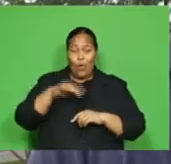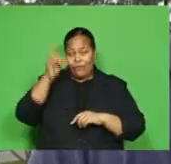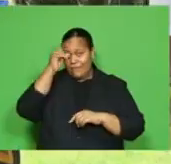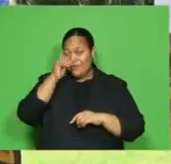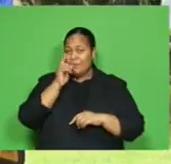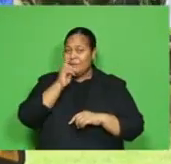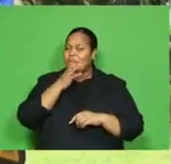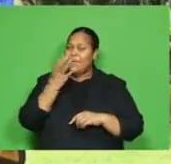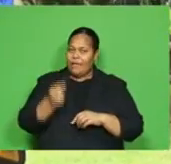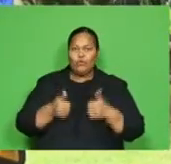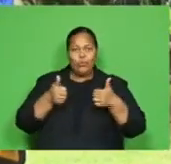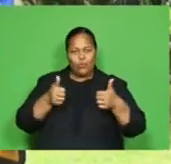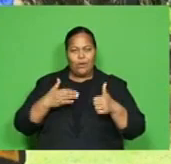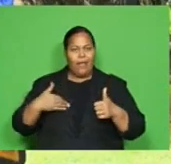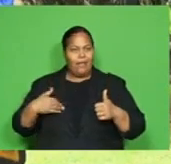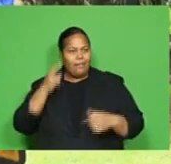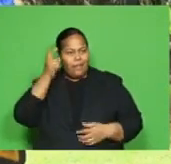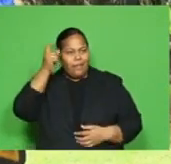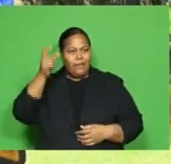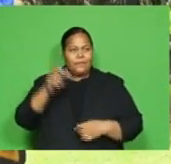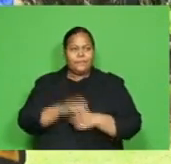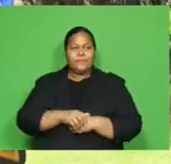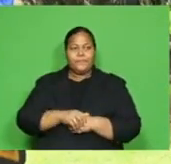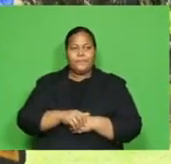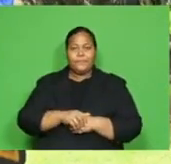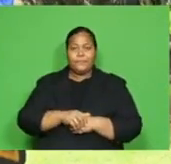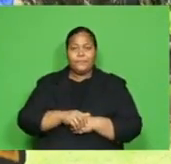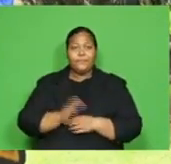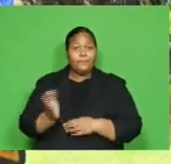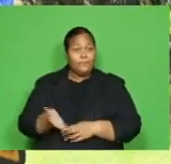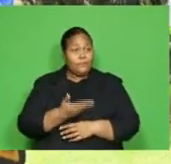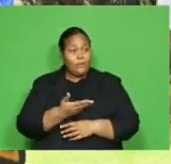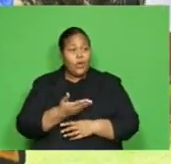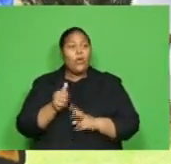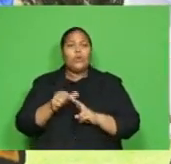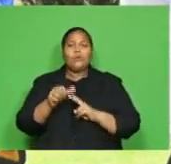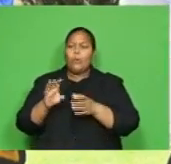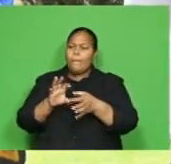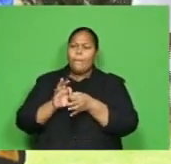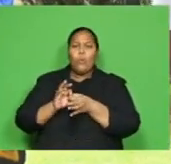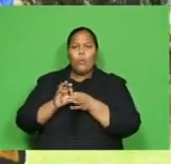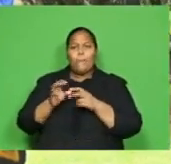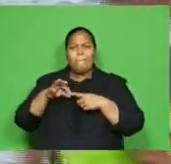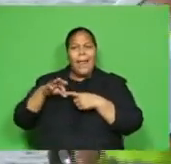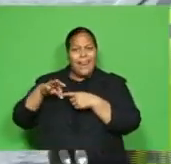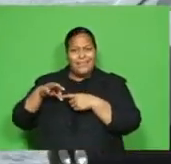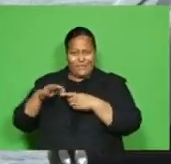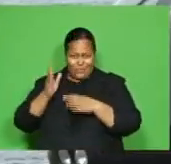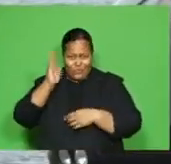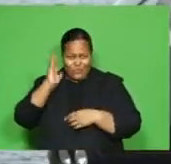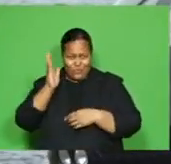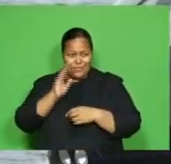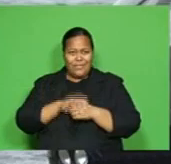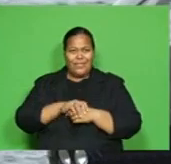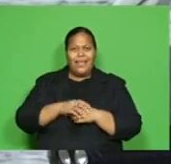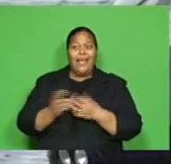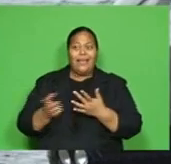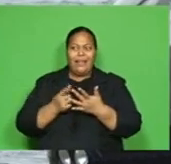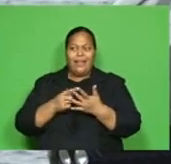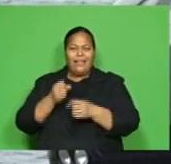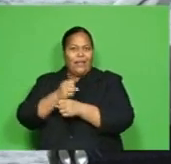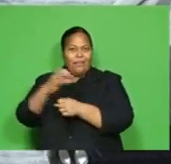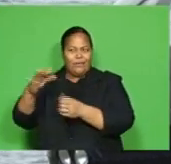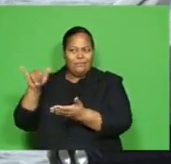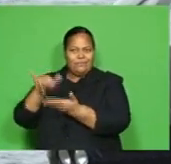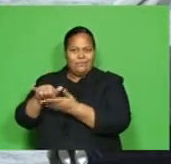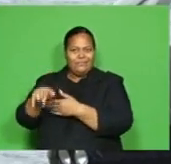good health care. Joyce Aviation Group are also owners of Pacific Flying School, Sunflower Aviation and Adventure Sailing based in